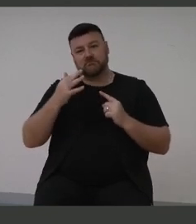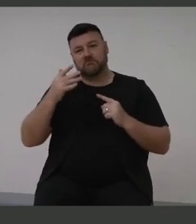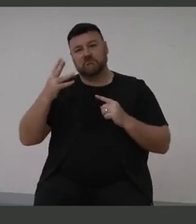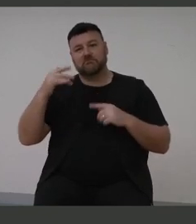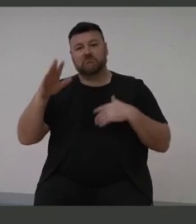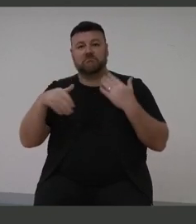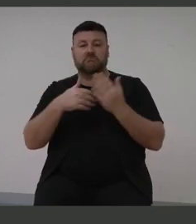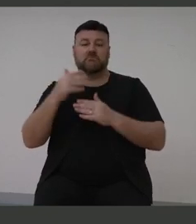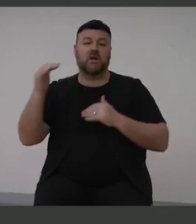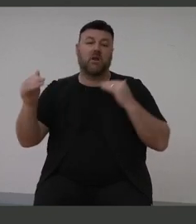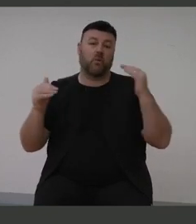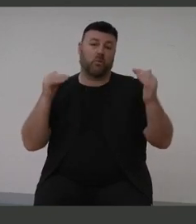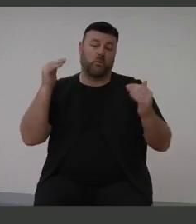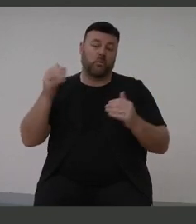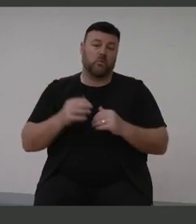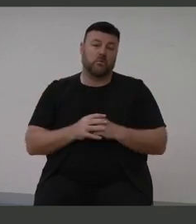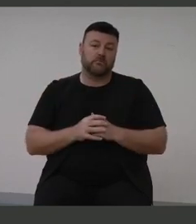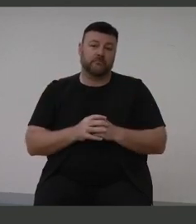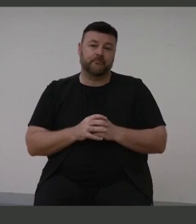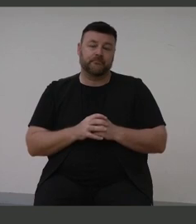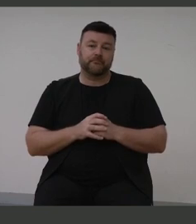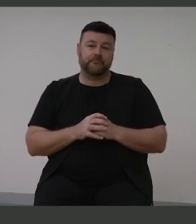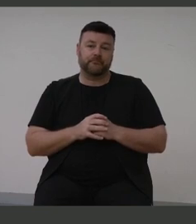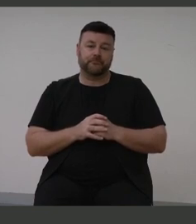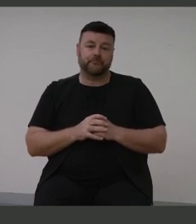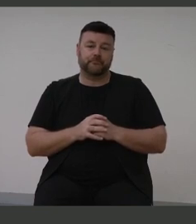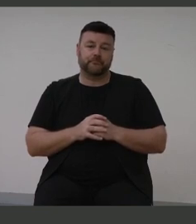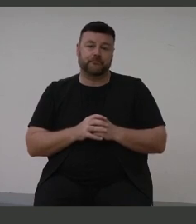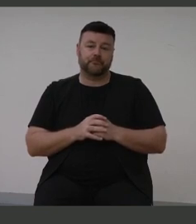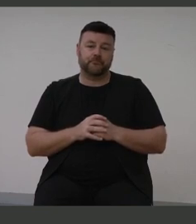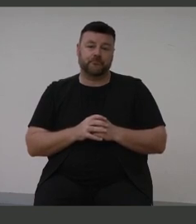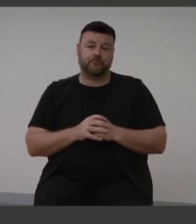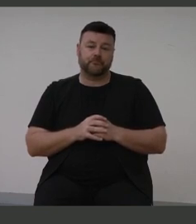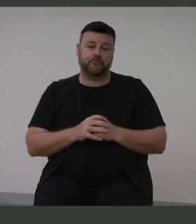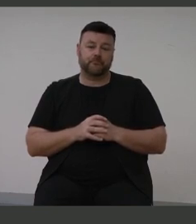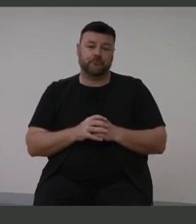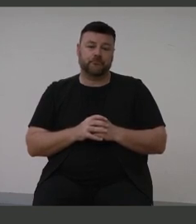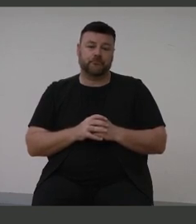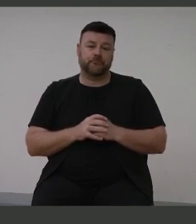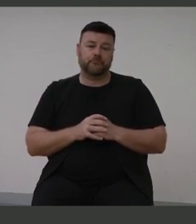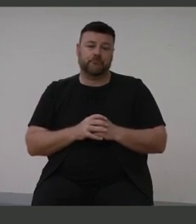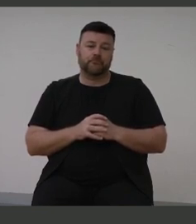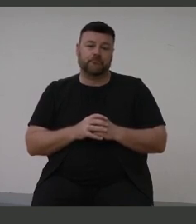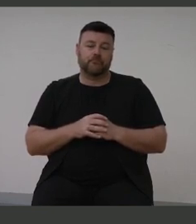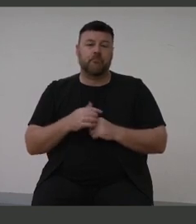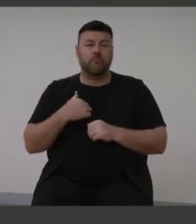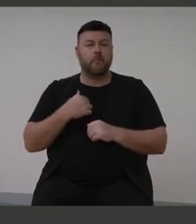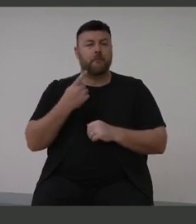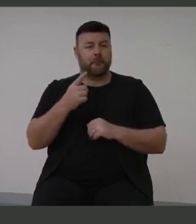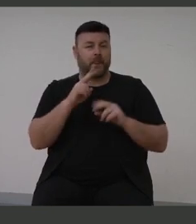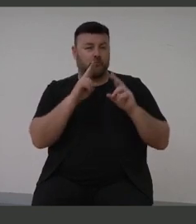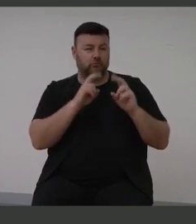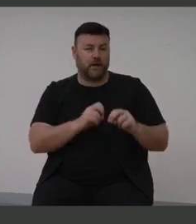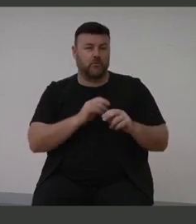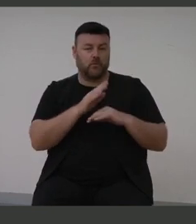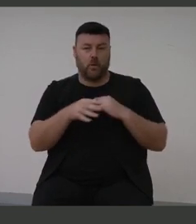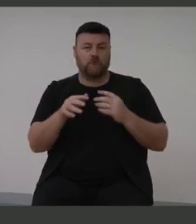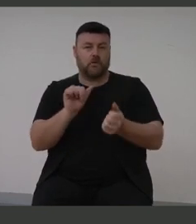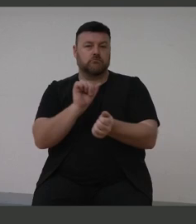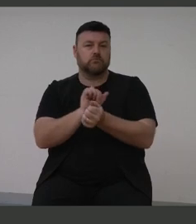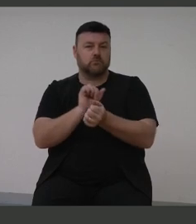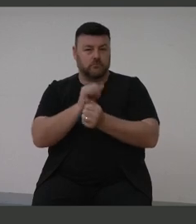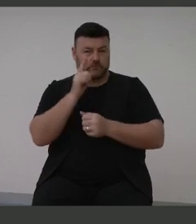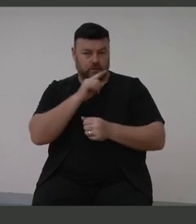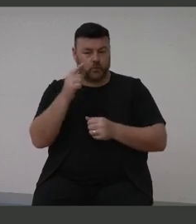adulthood. We know one study of prison inmates, of